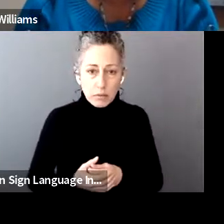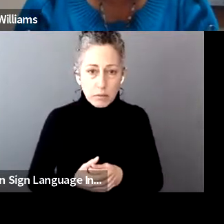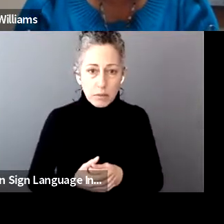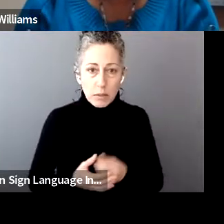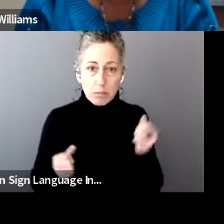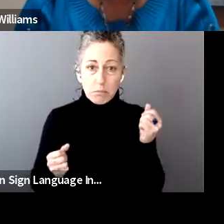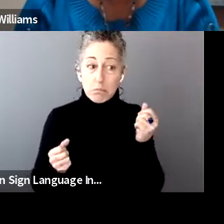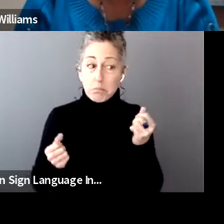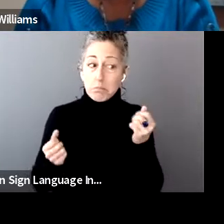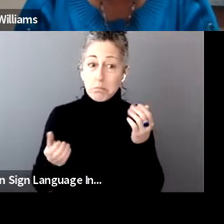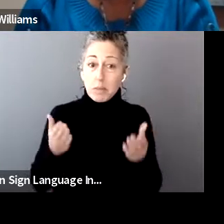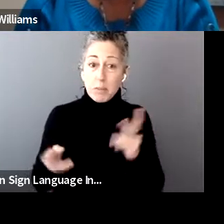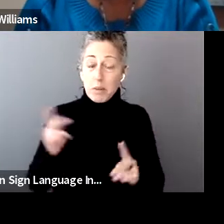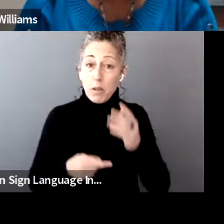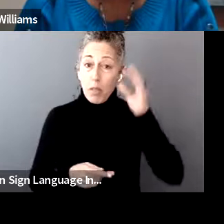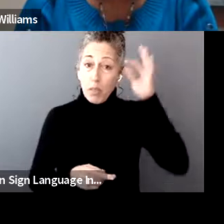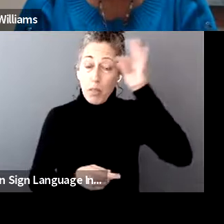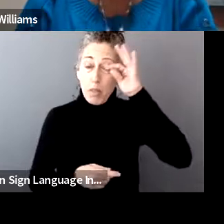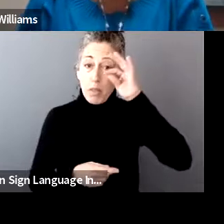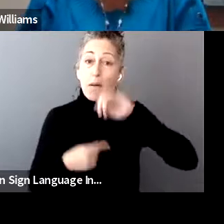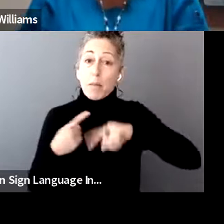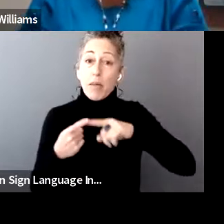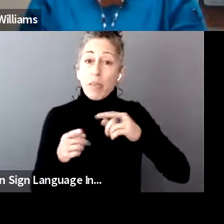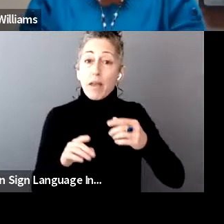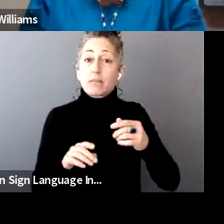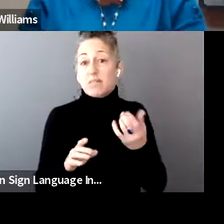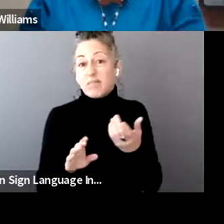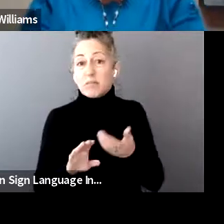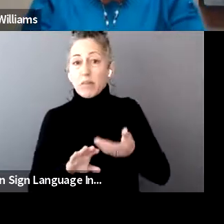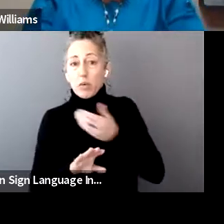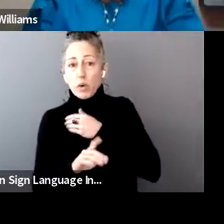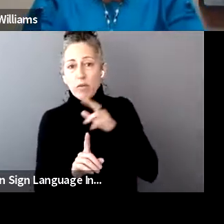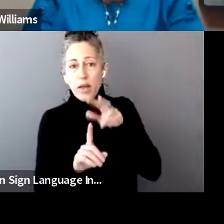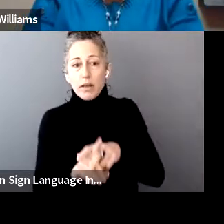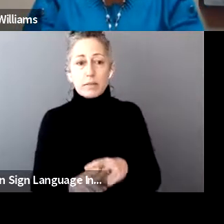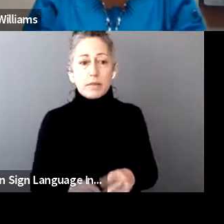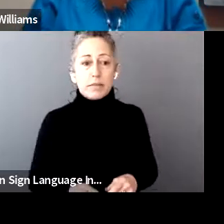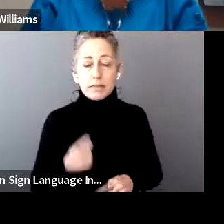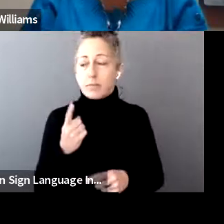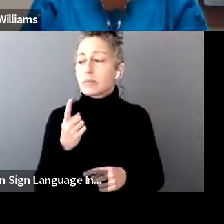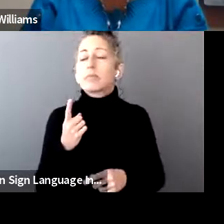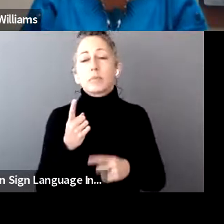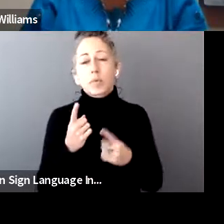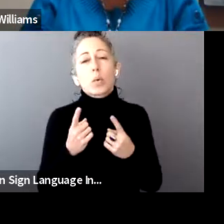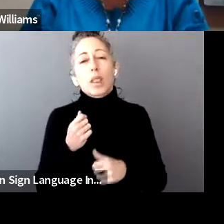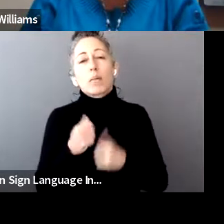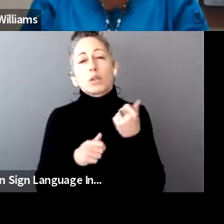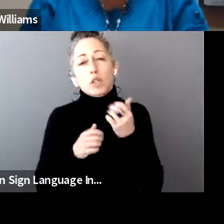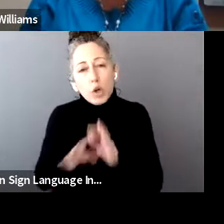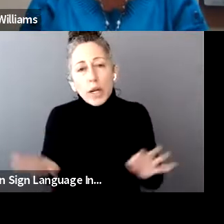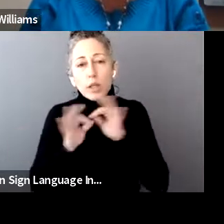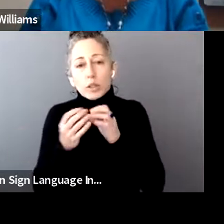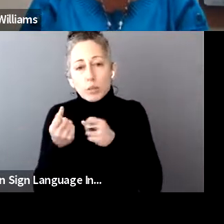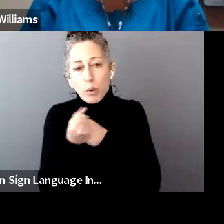when they file taxes this year? Yeah, definitely. One of the most critical supports available to youth and families with limited